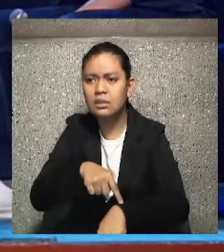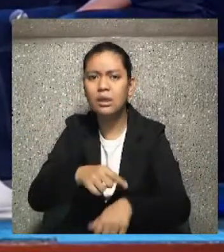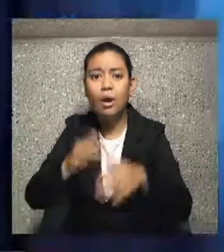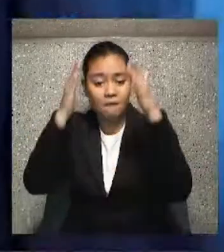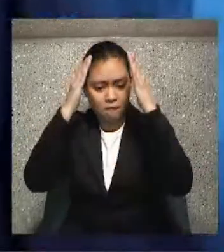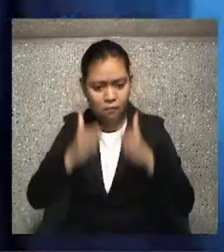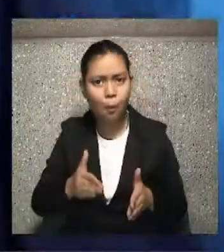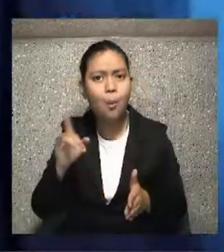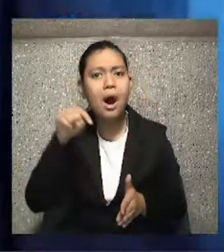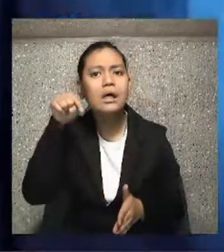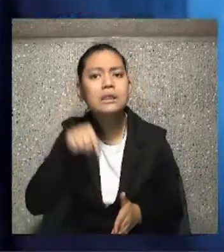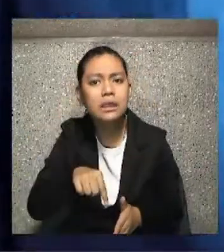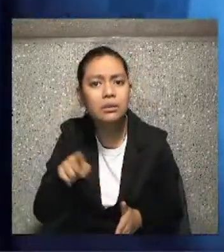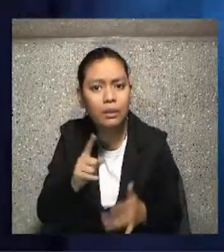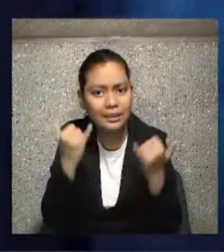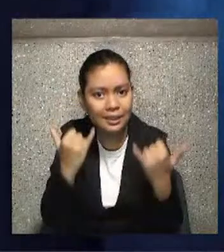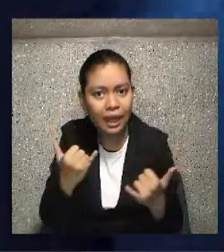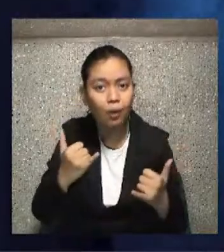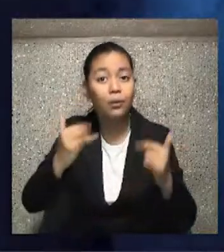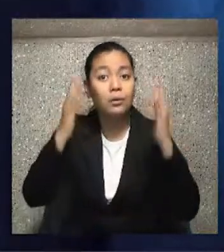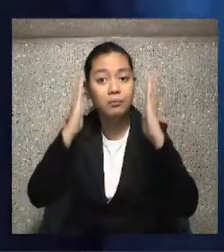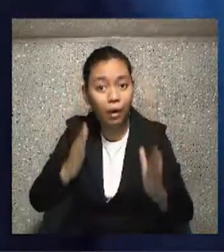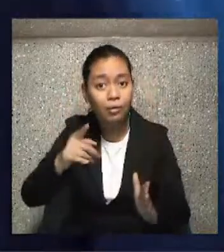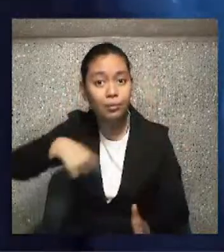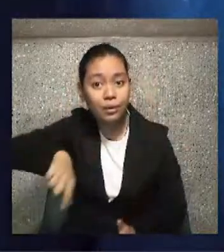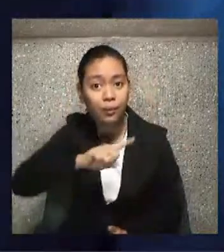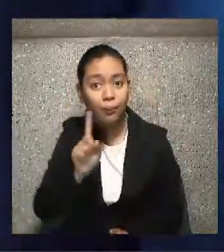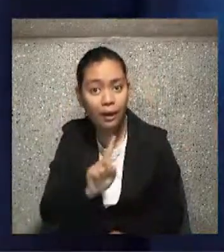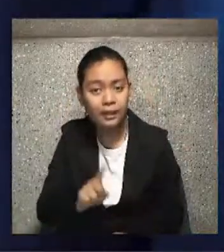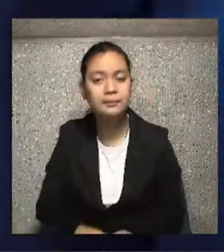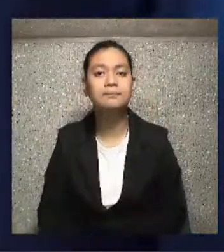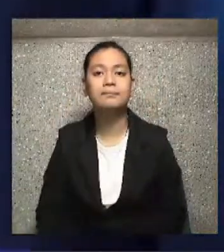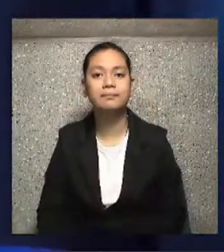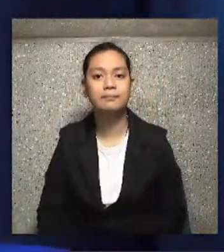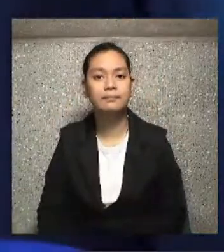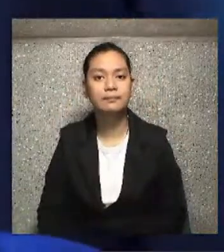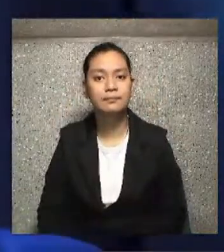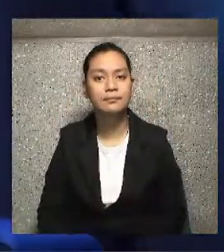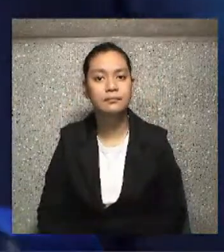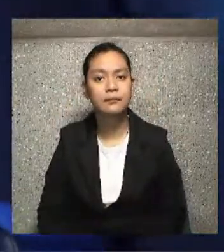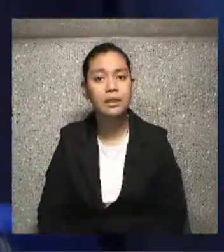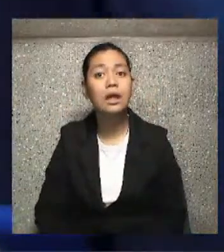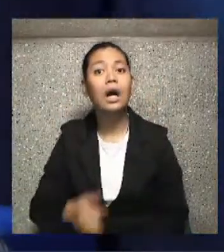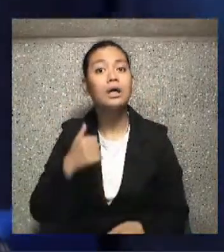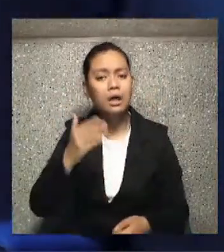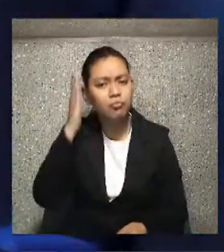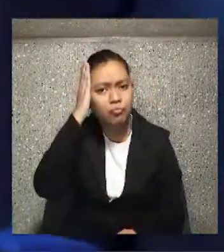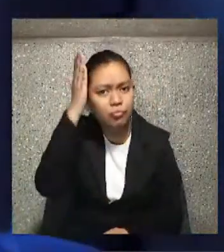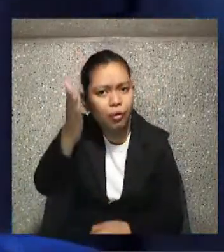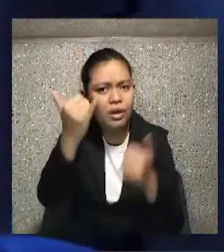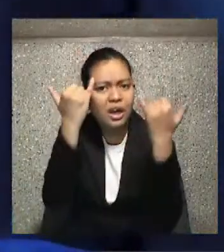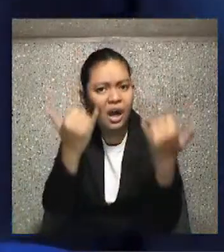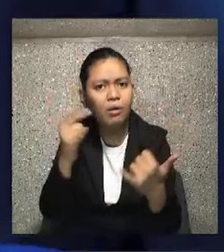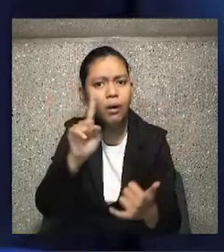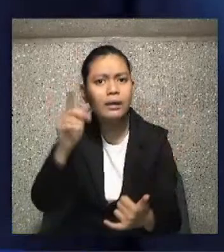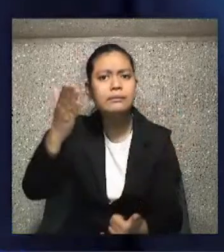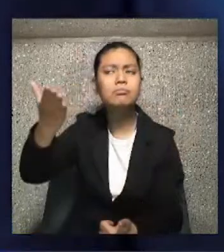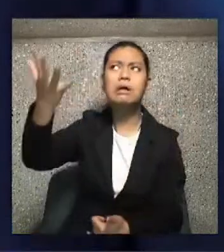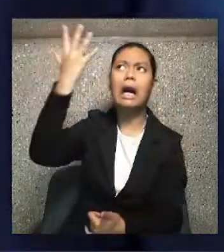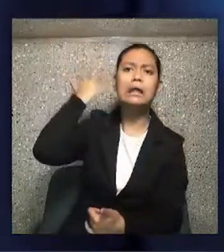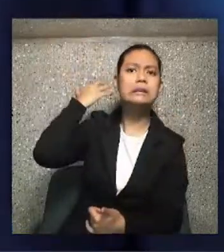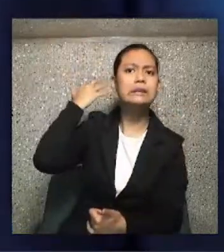And when we're in the moment, then the future and the past are unimportant.